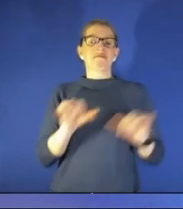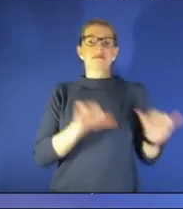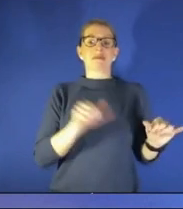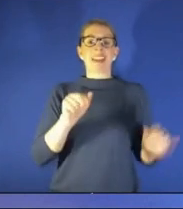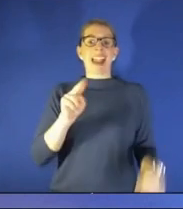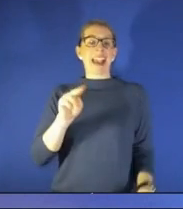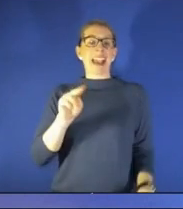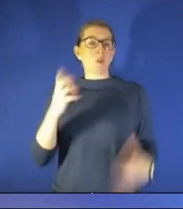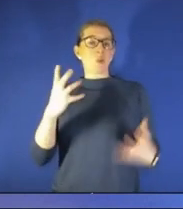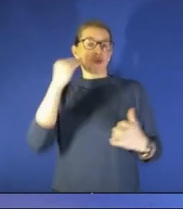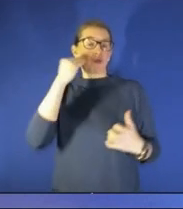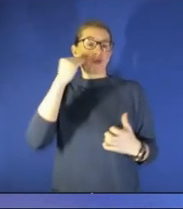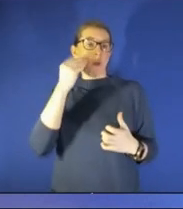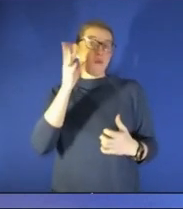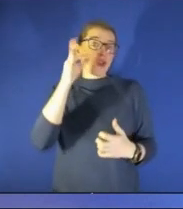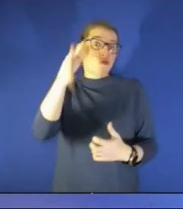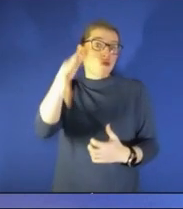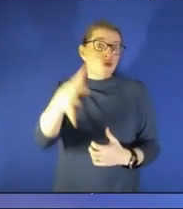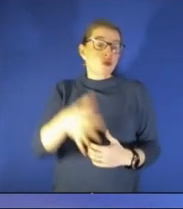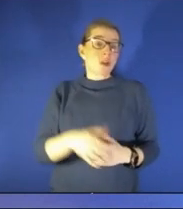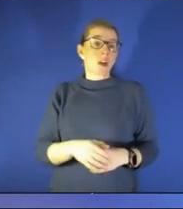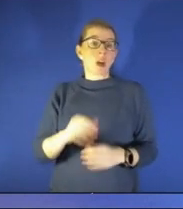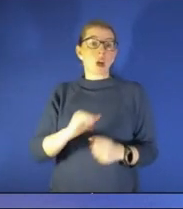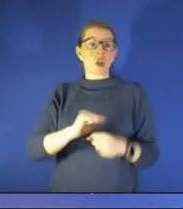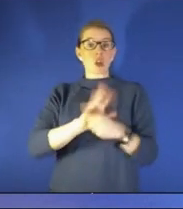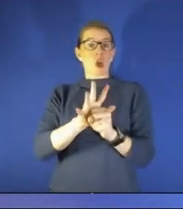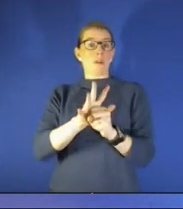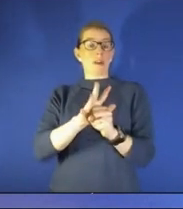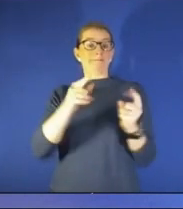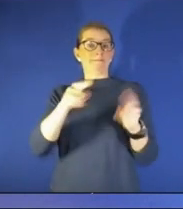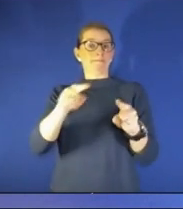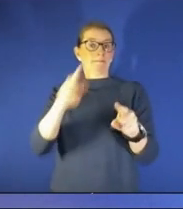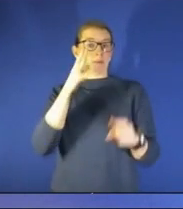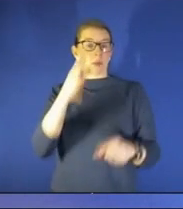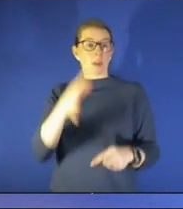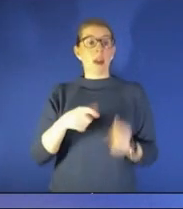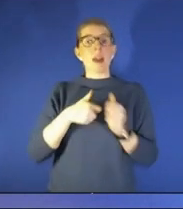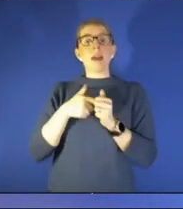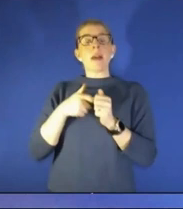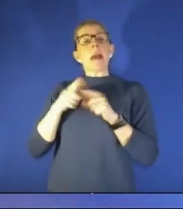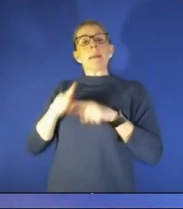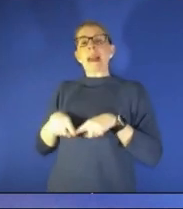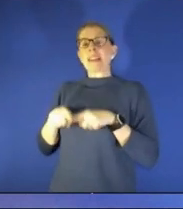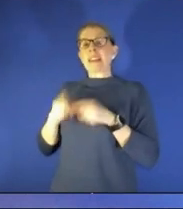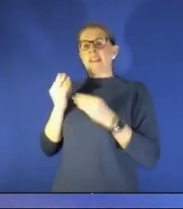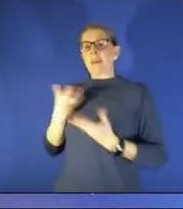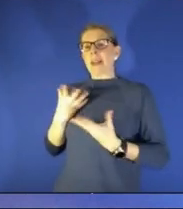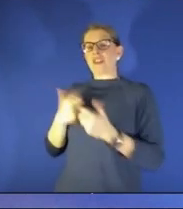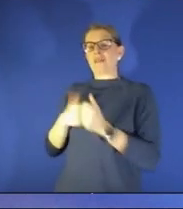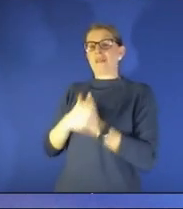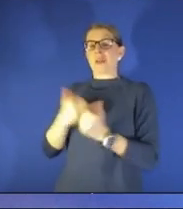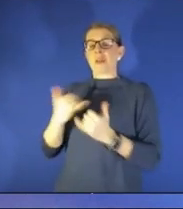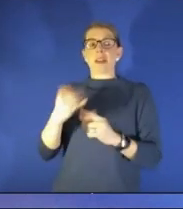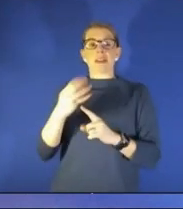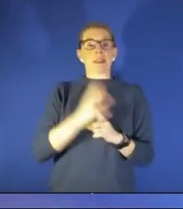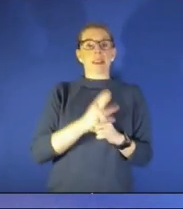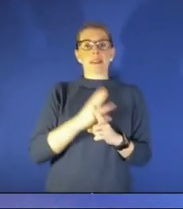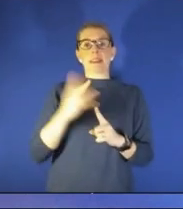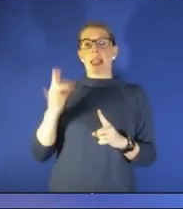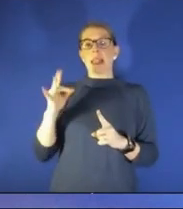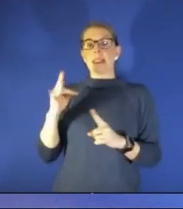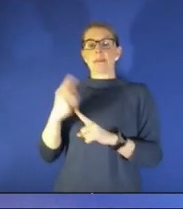think the future of of covet is going based on information that you're following today versus maybe what we saw six months ago or 18 months ago um